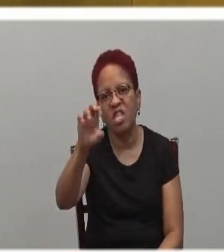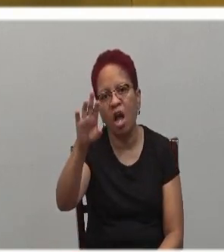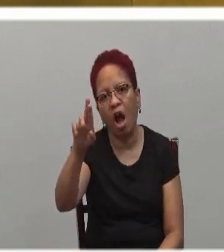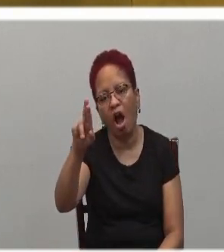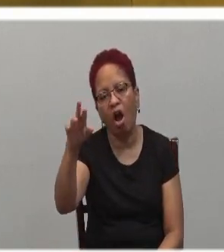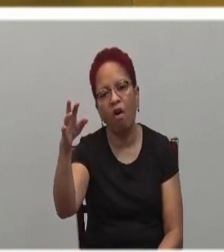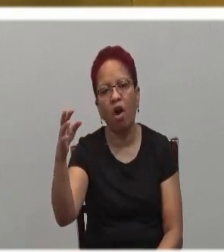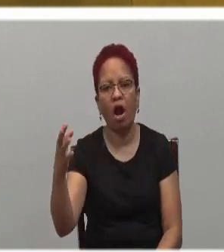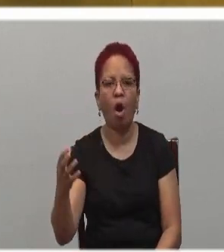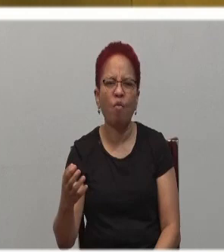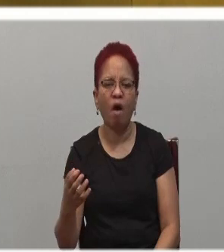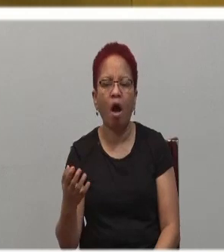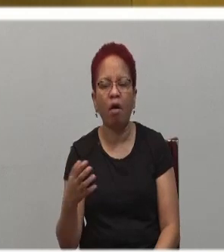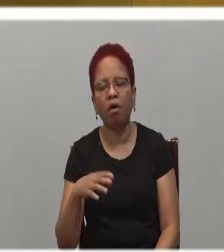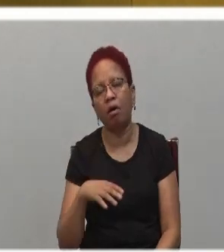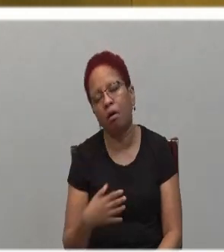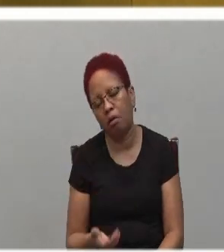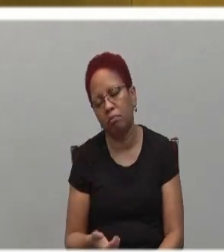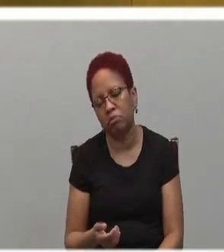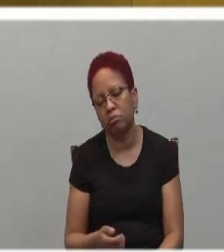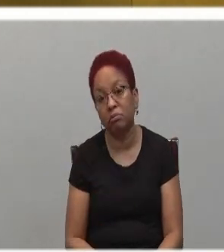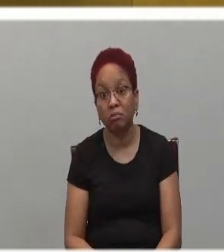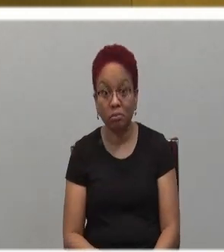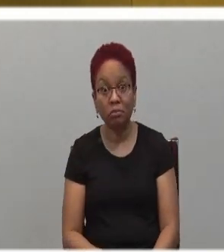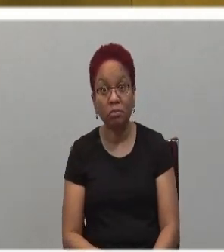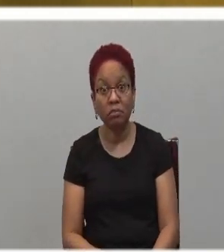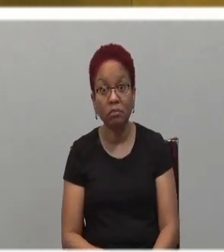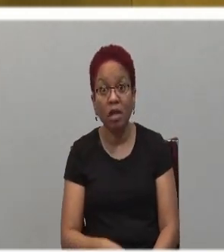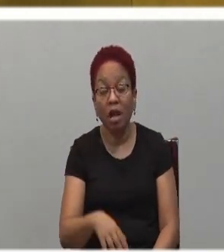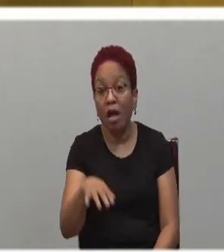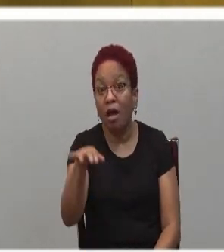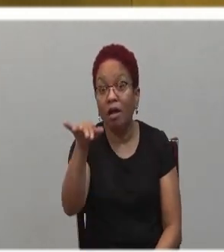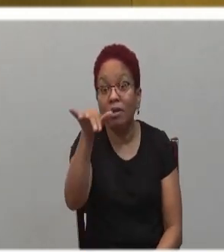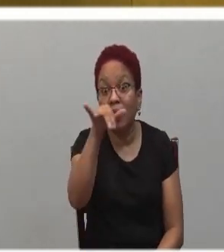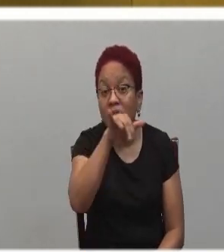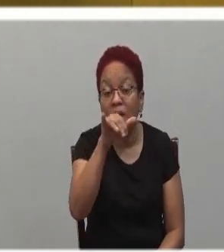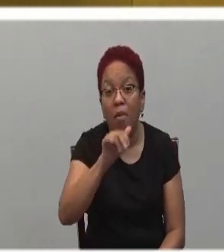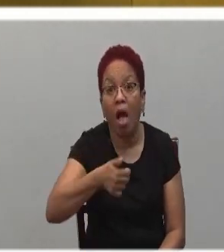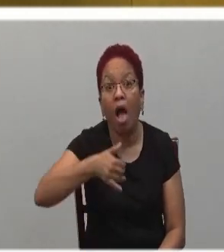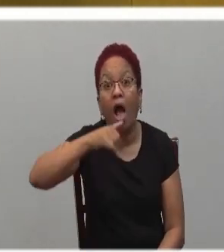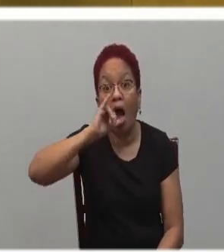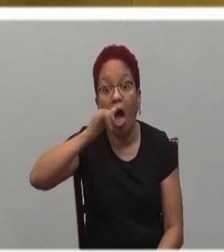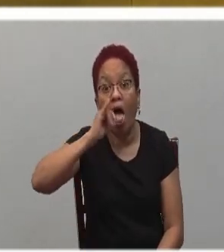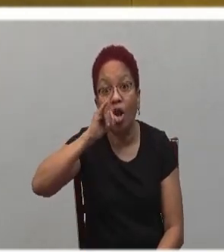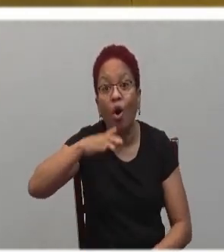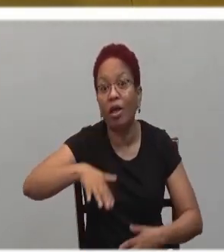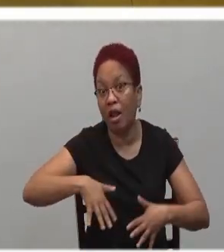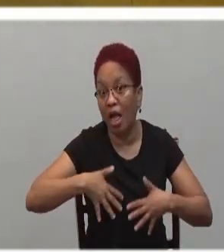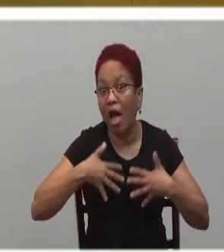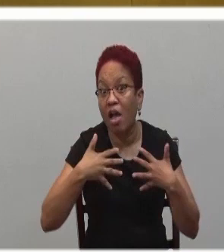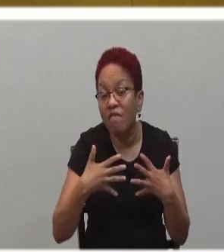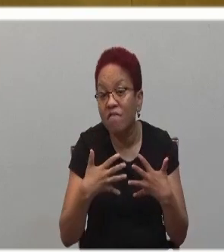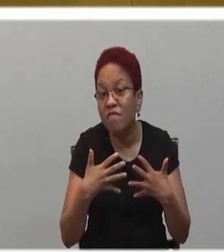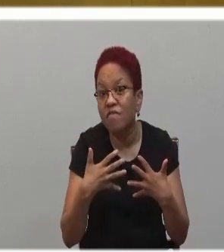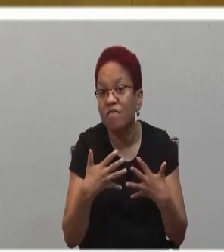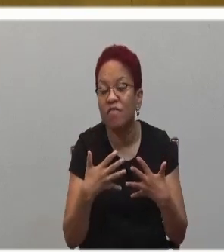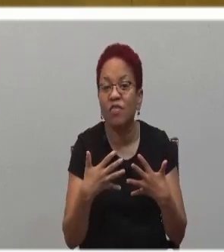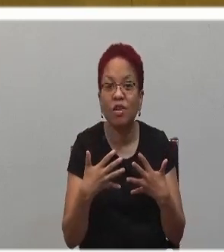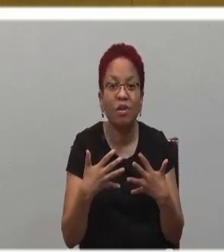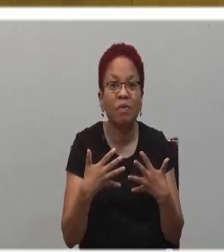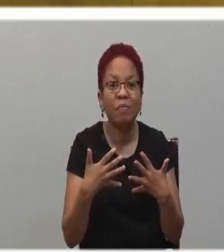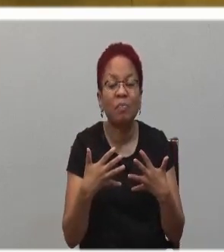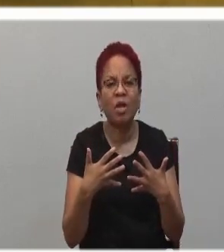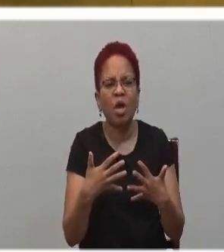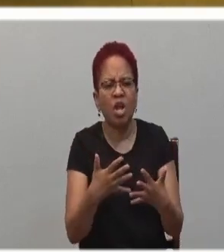Beloved, this alcoholic life is manifested in our fearless pursuit